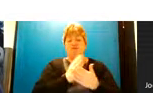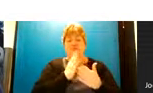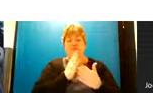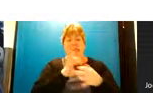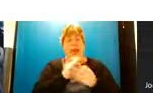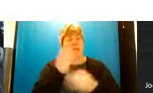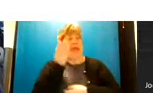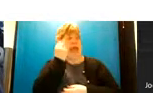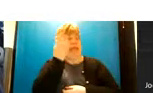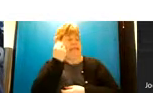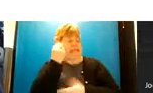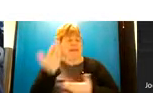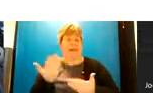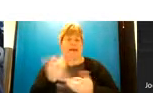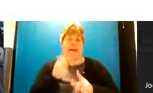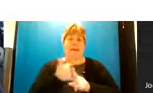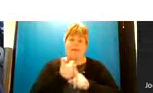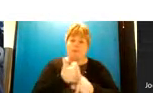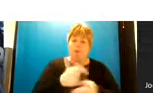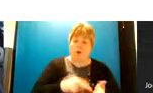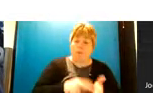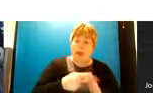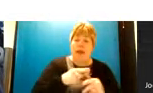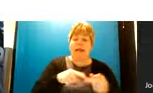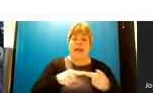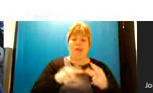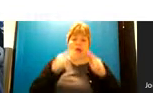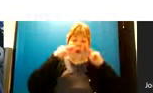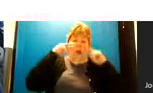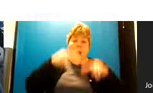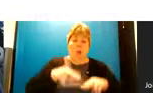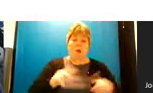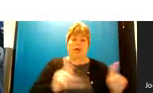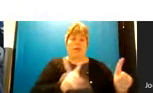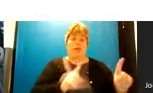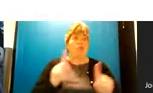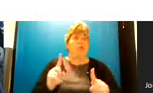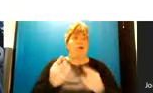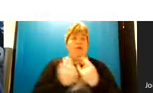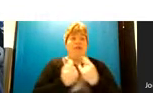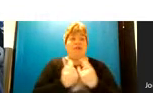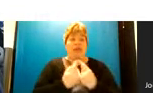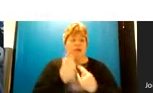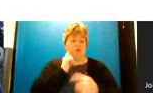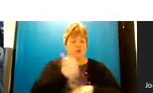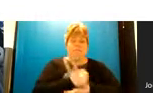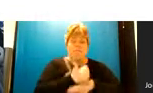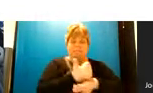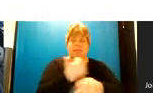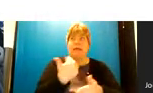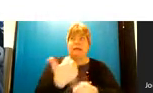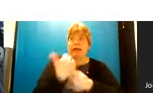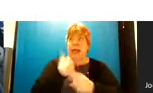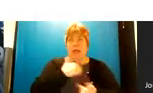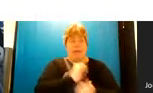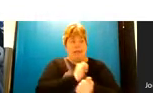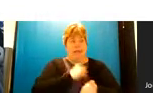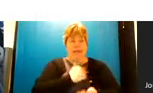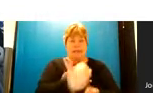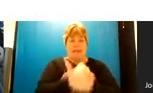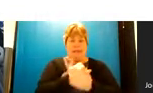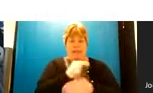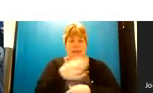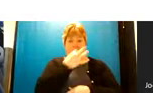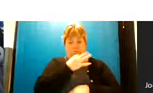might be about support planning could be about looking at what what things um people could put in place to help keep them safe for those immediate